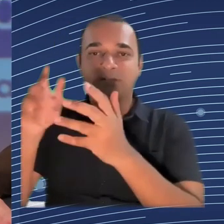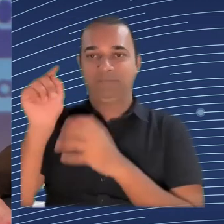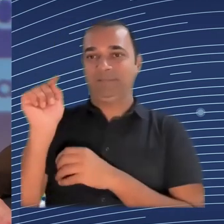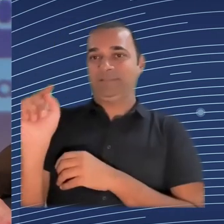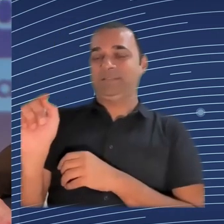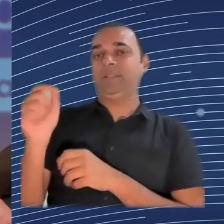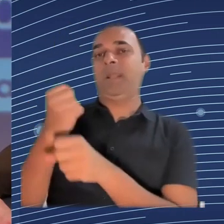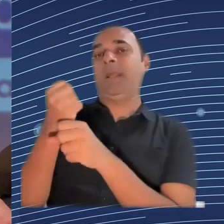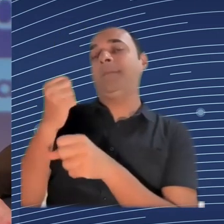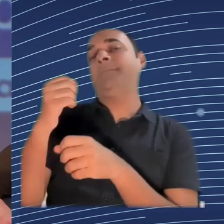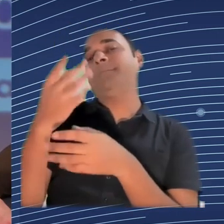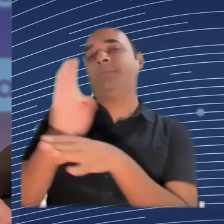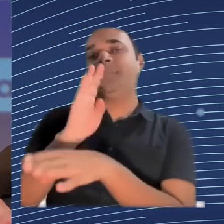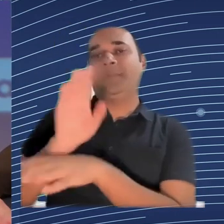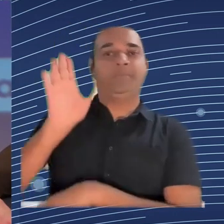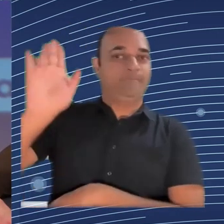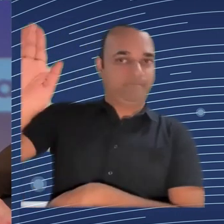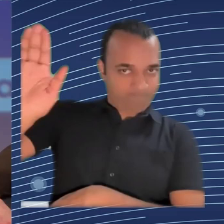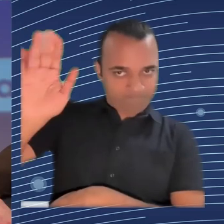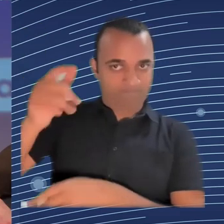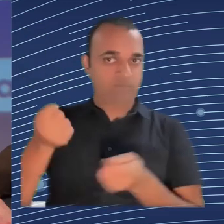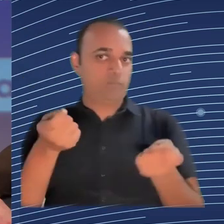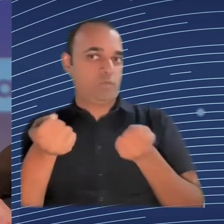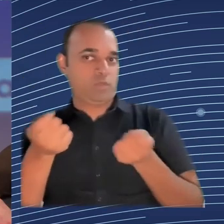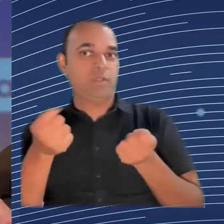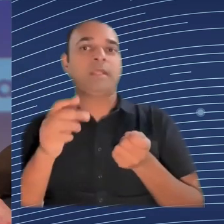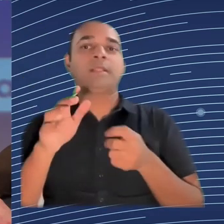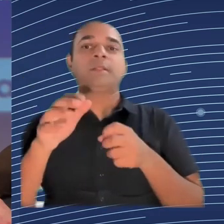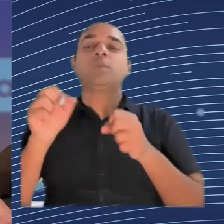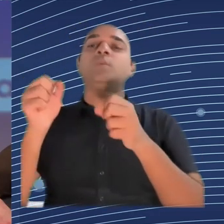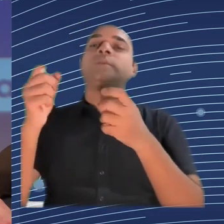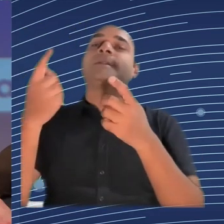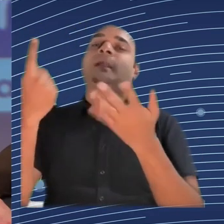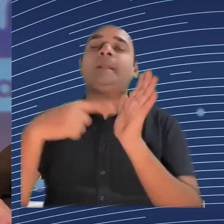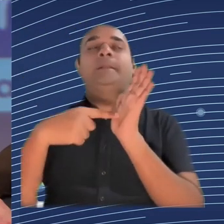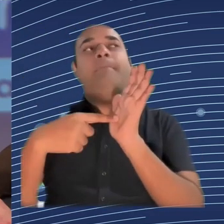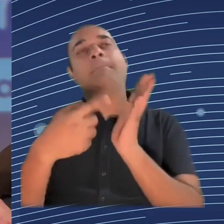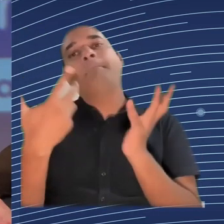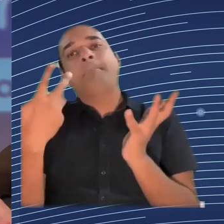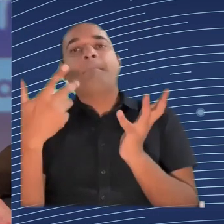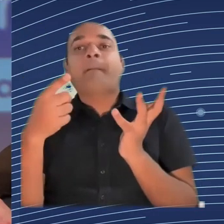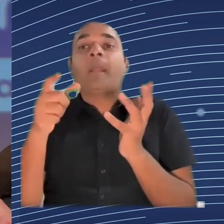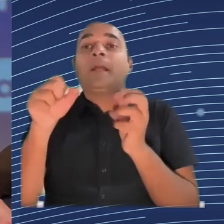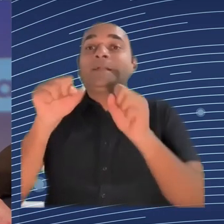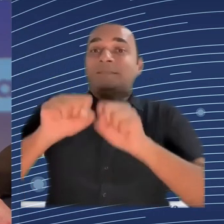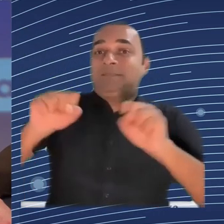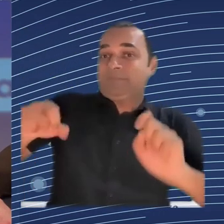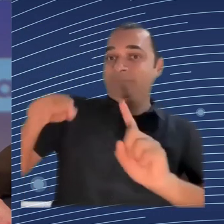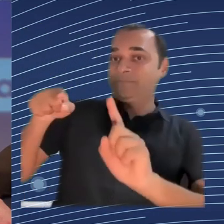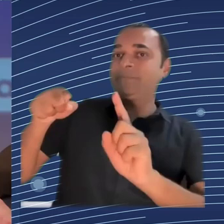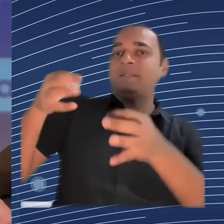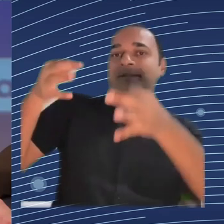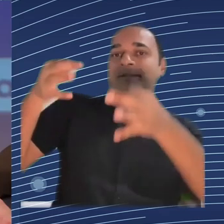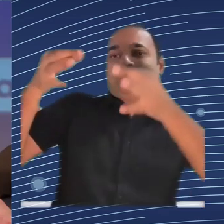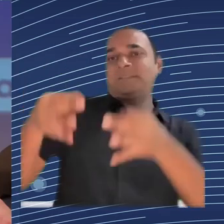decisions? And when the company decides how to do those processes of explanation and appeal, will they involve the